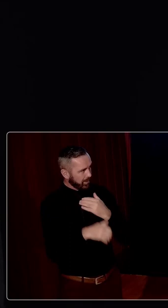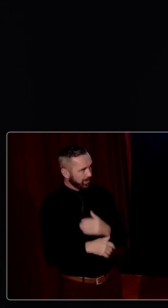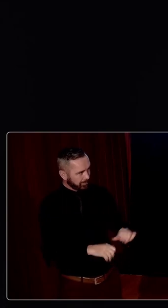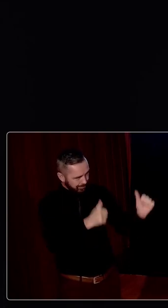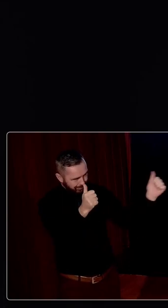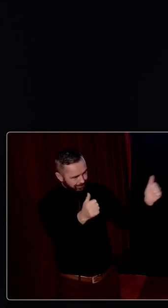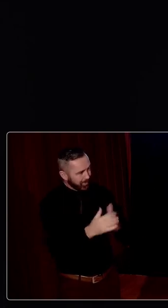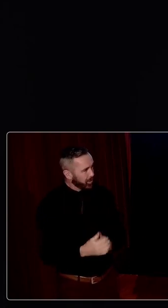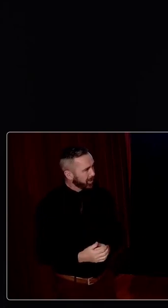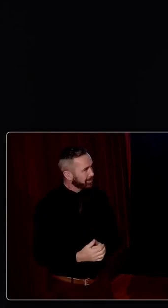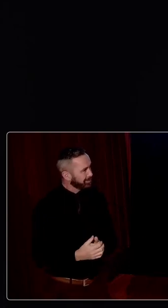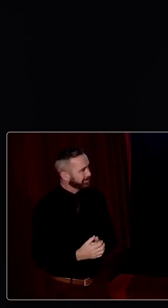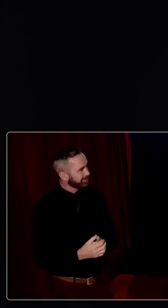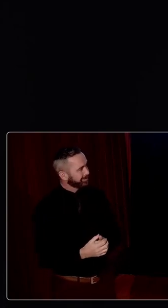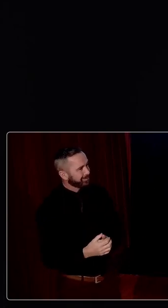Thank you very much.